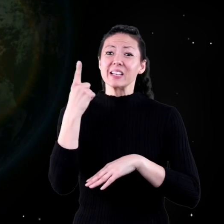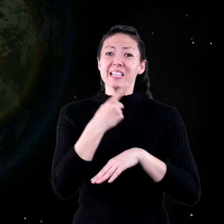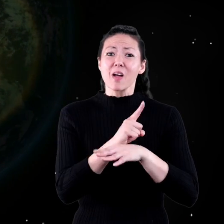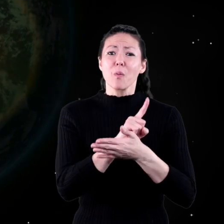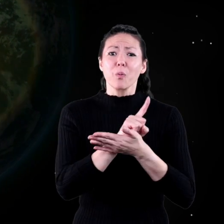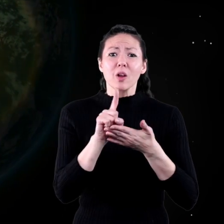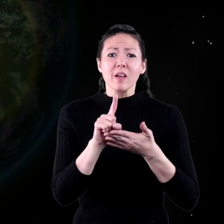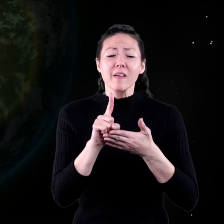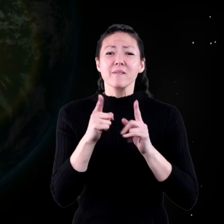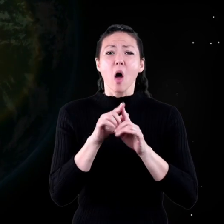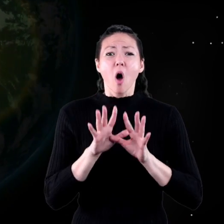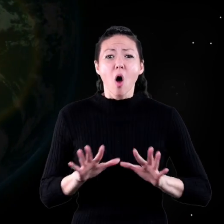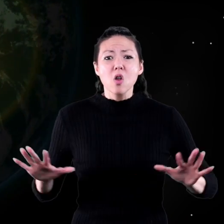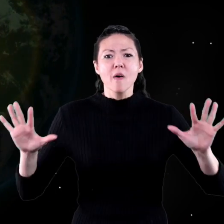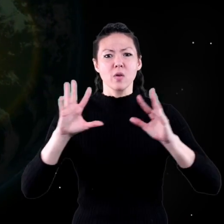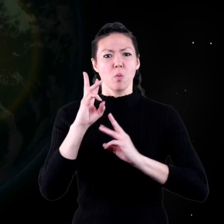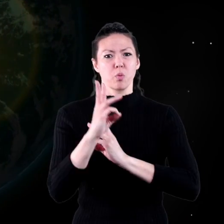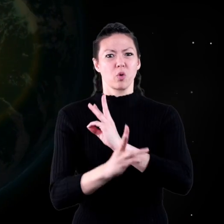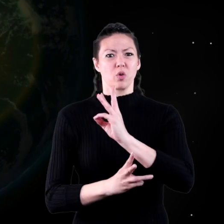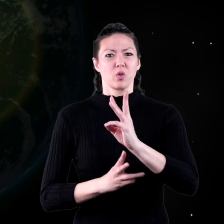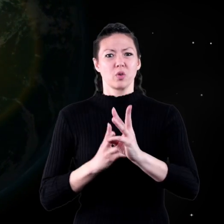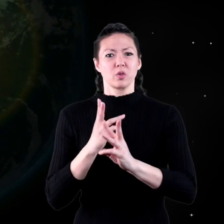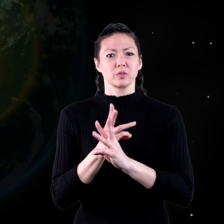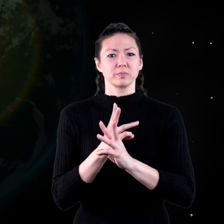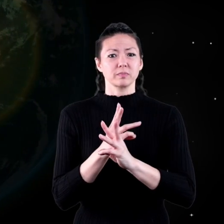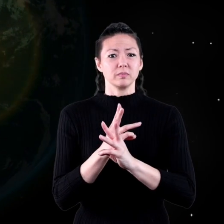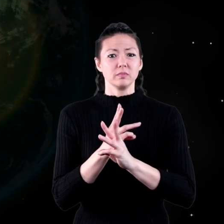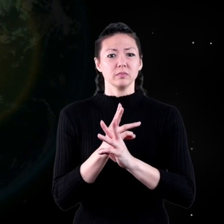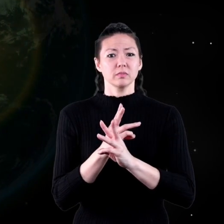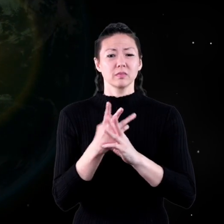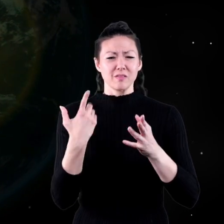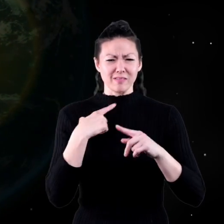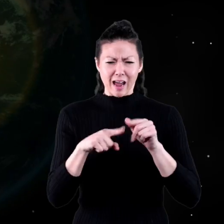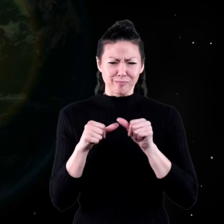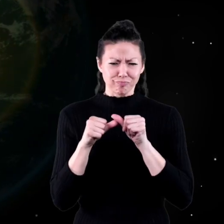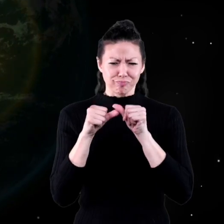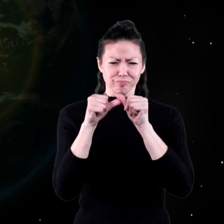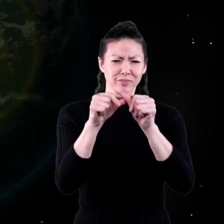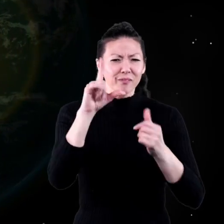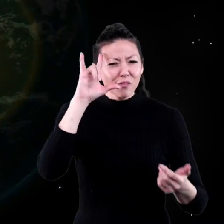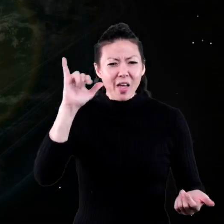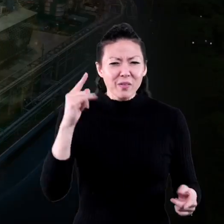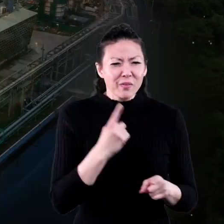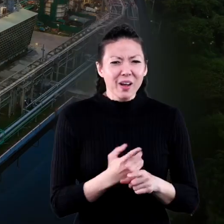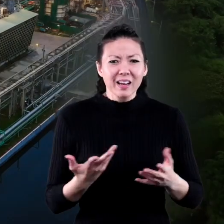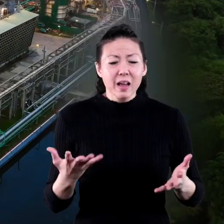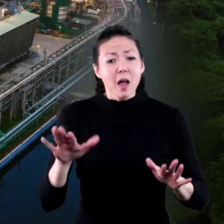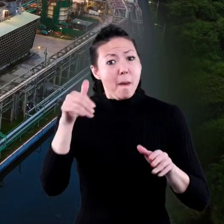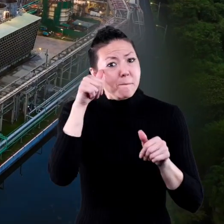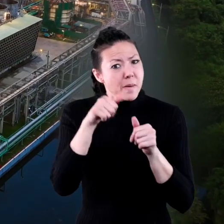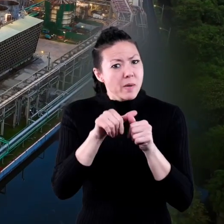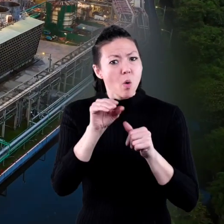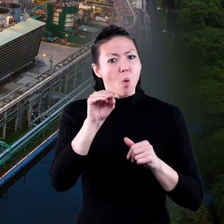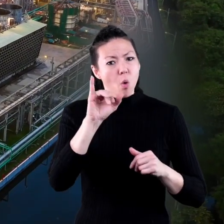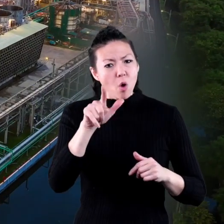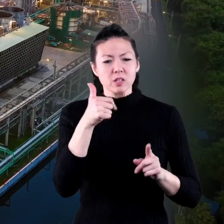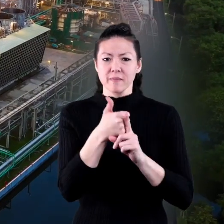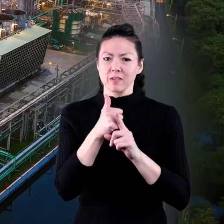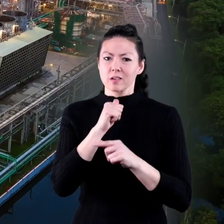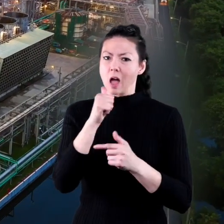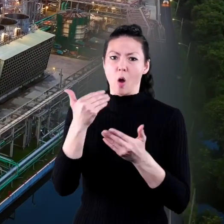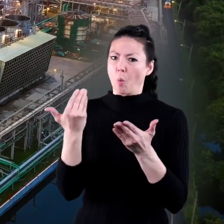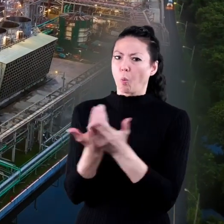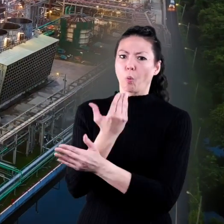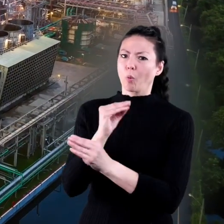7 days a week, all over the world. But we can't do that forever, can we? Remember that